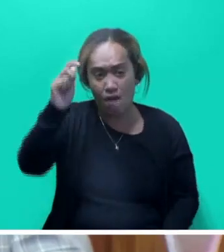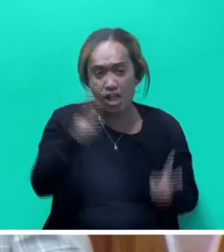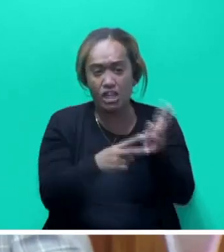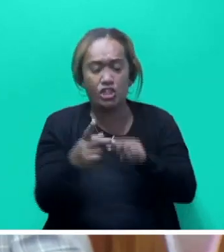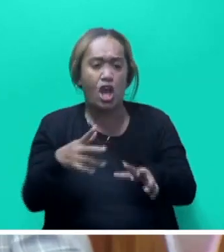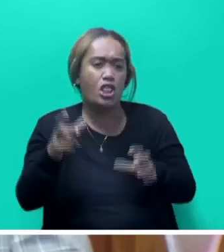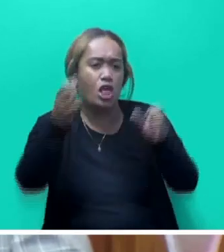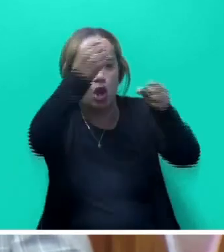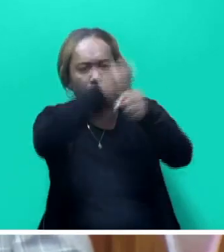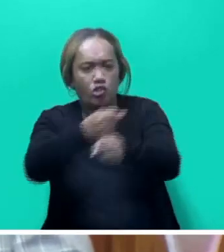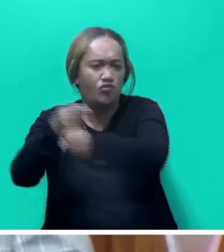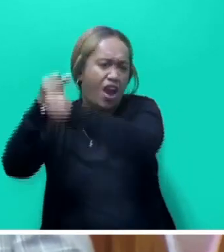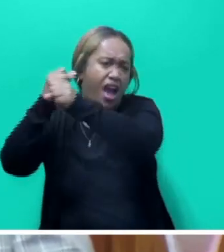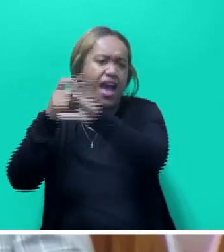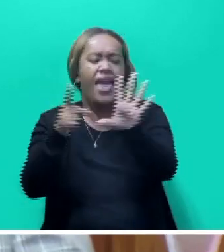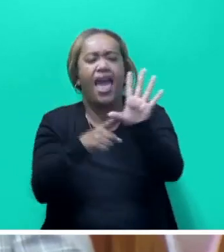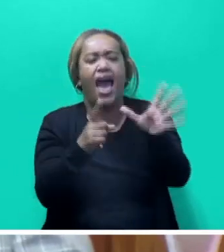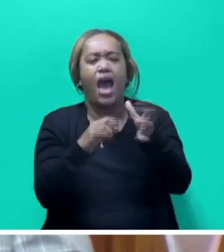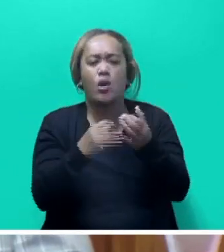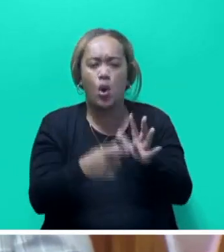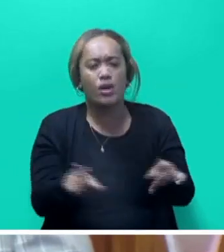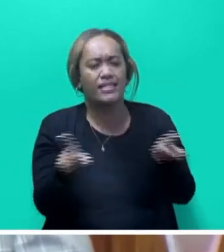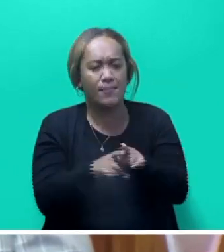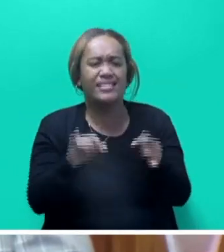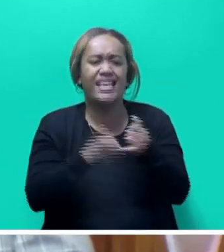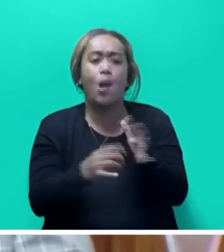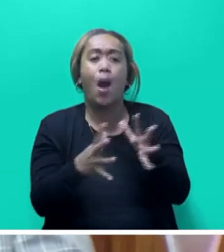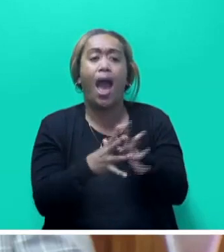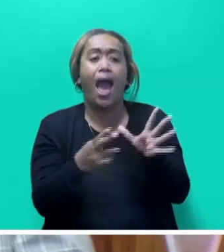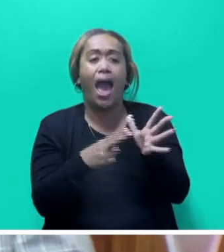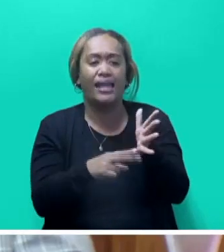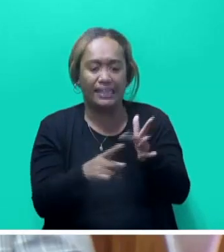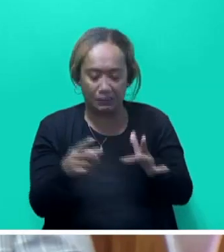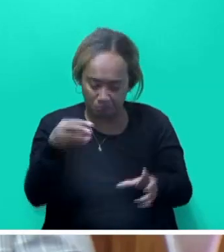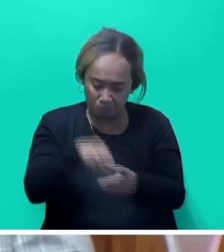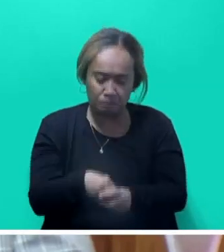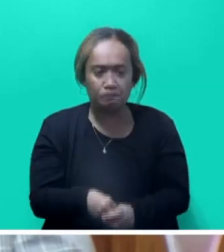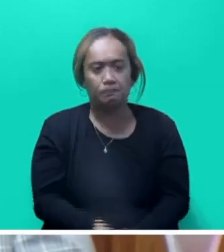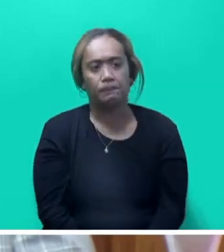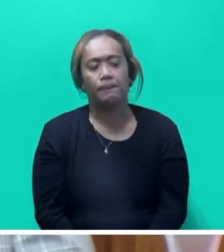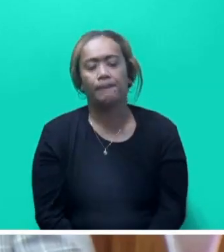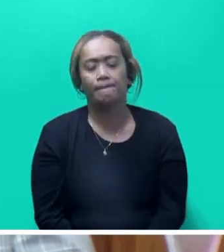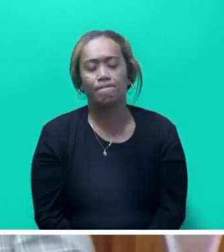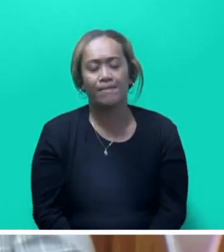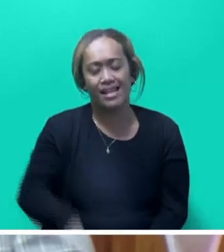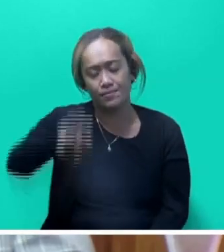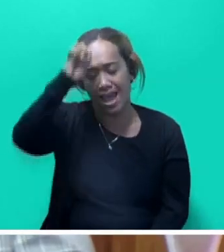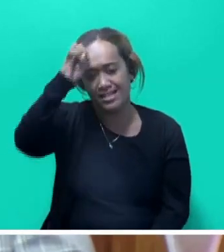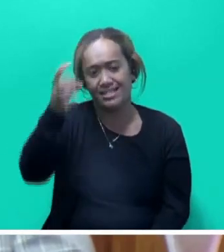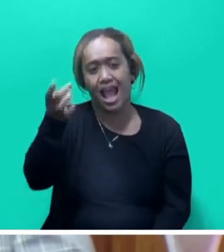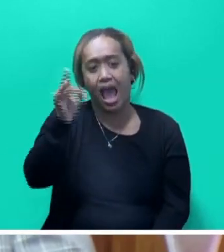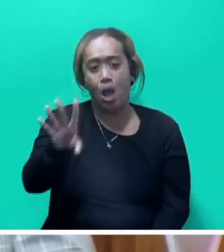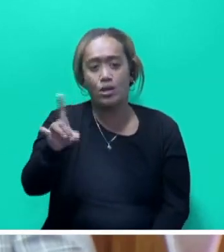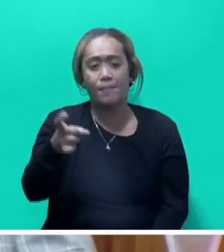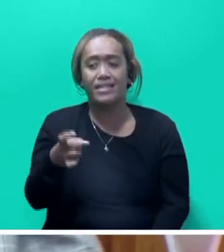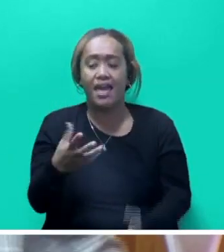Doloisuwa, Solebu, Yaro, and Sewani, to name a few. Some of the expected outcomes of the community awareness and